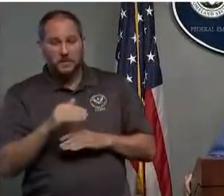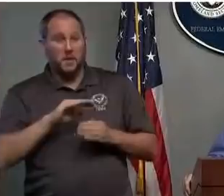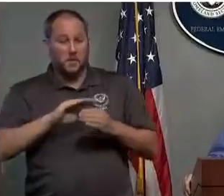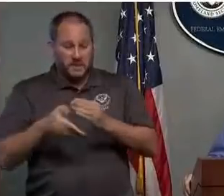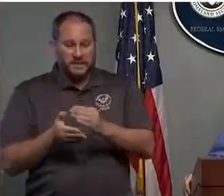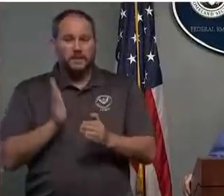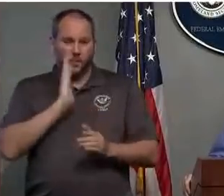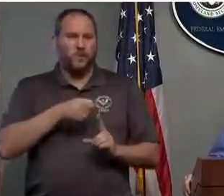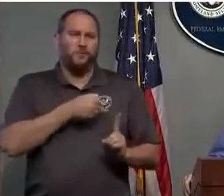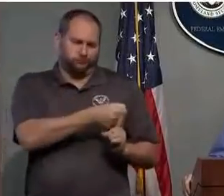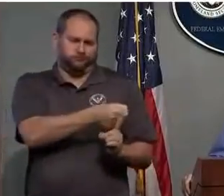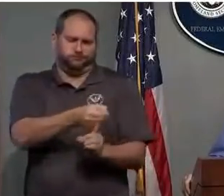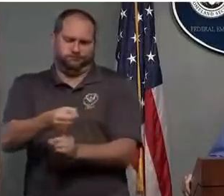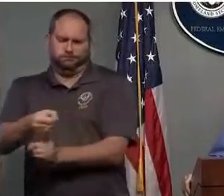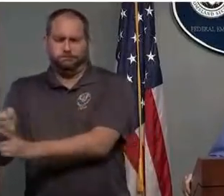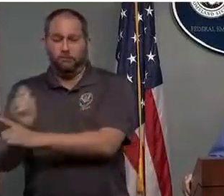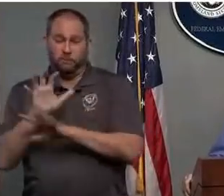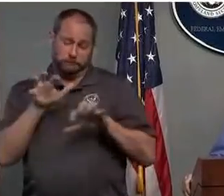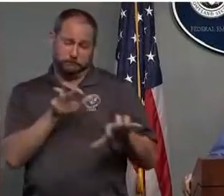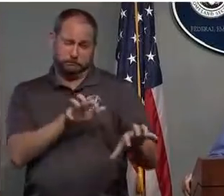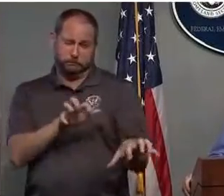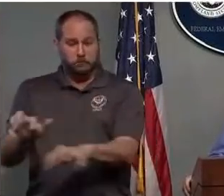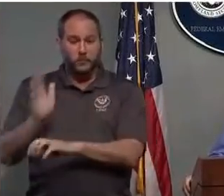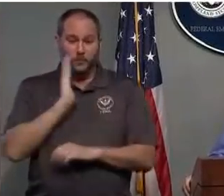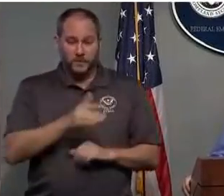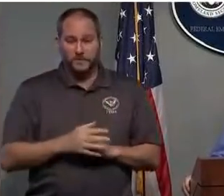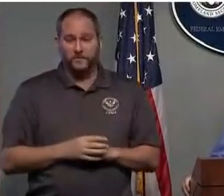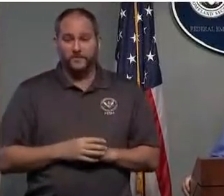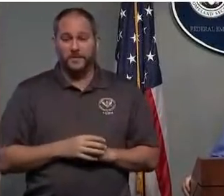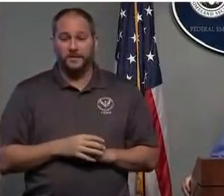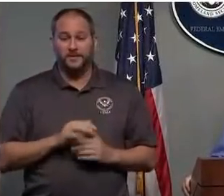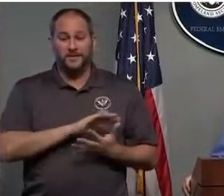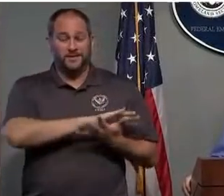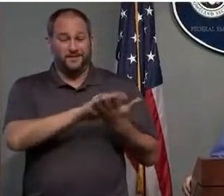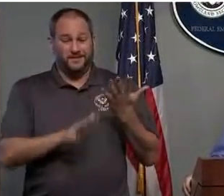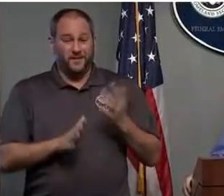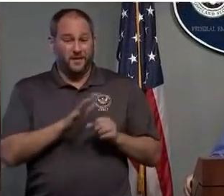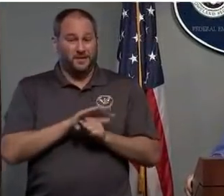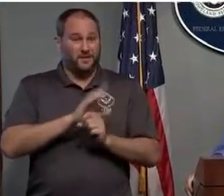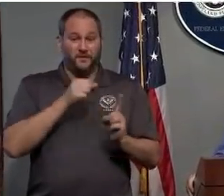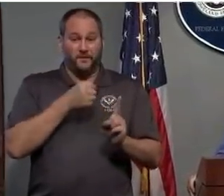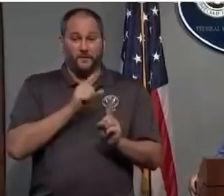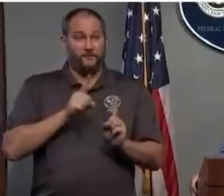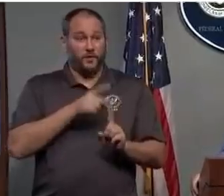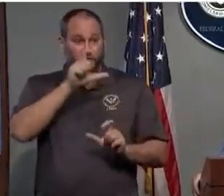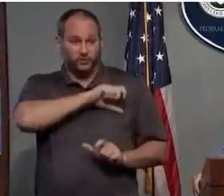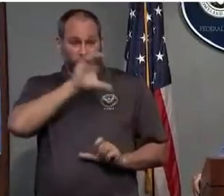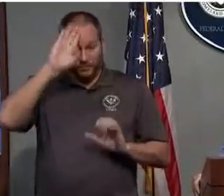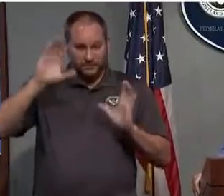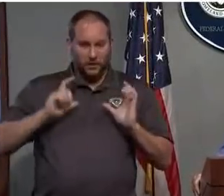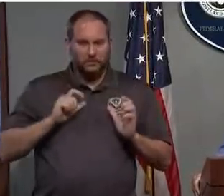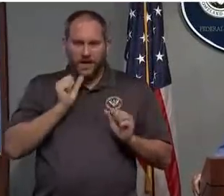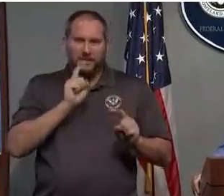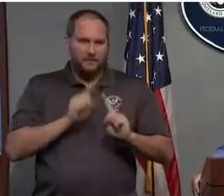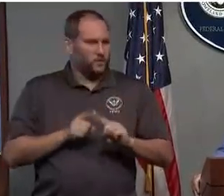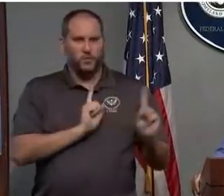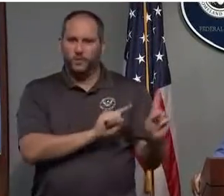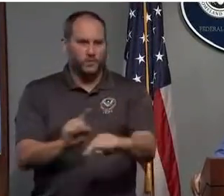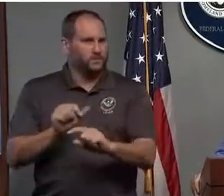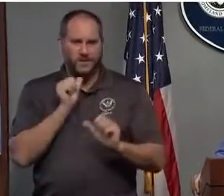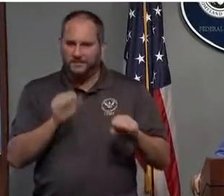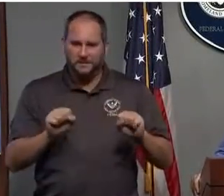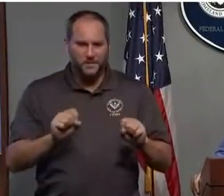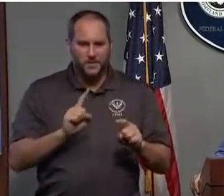As you know, there are certain areas that where our first responders, it is not safe for them to respond, and we fully support that, you know,